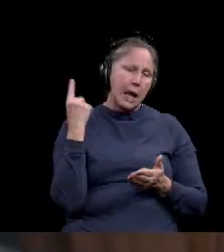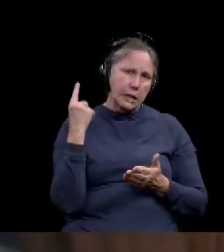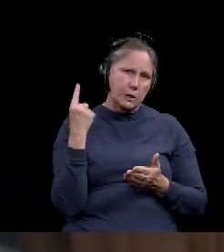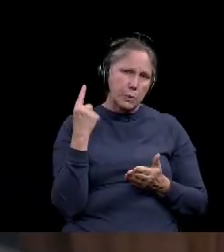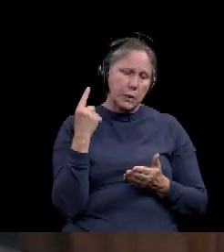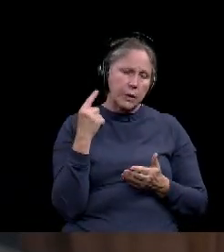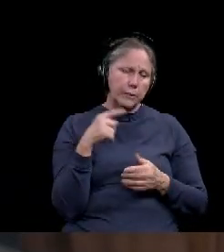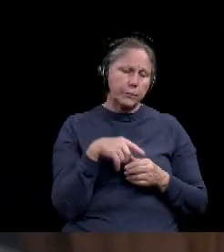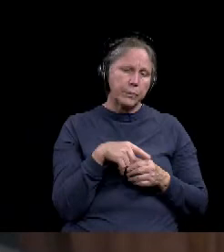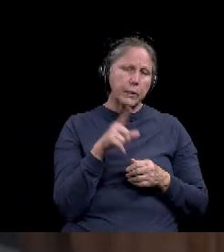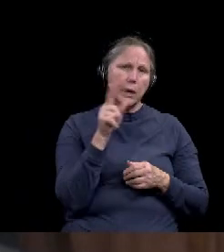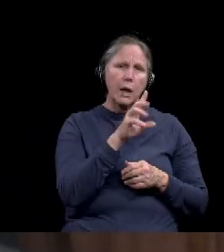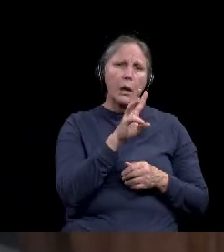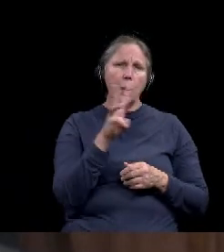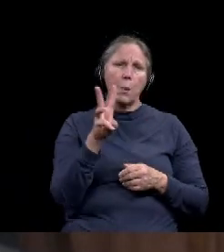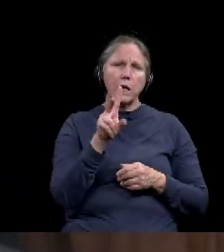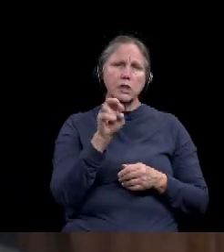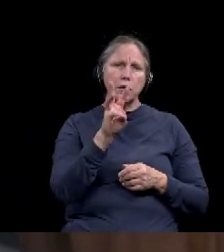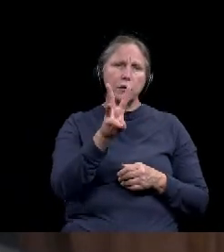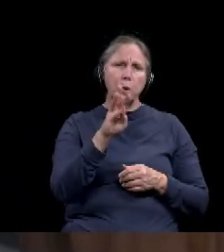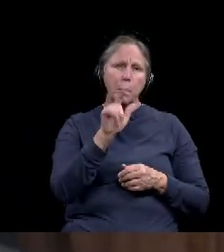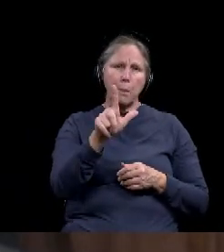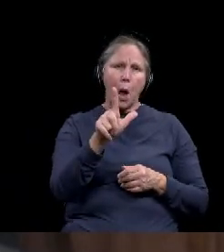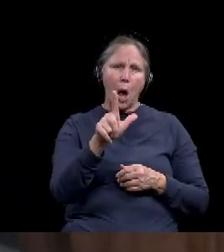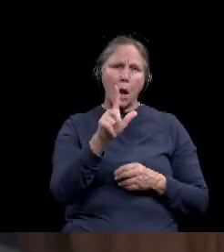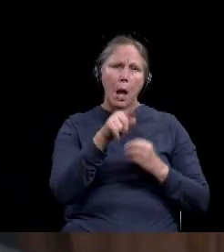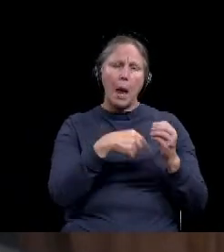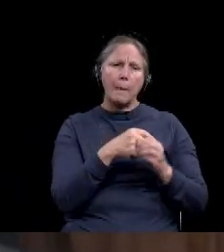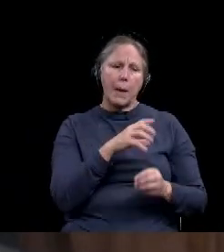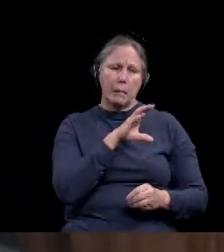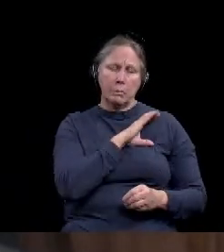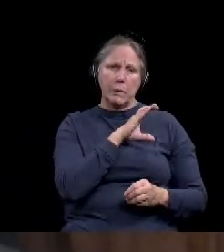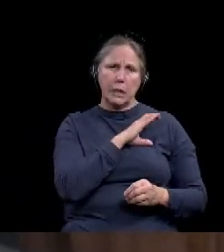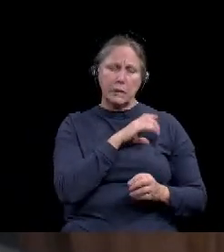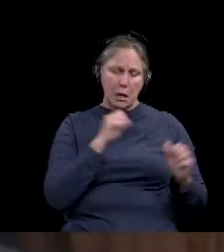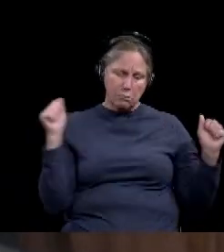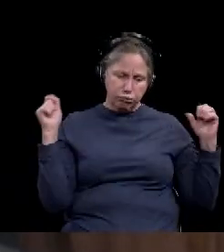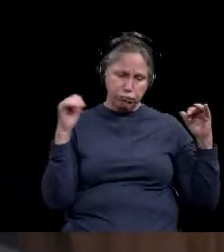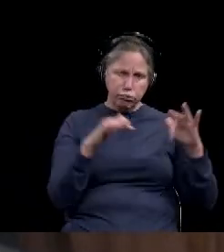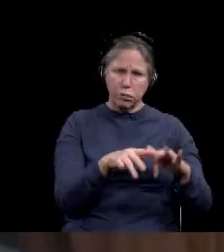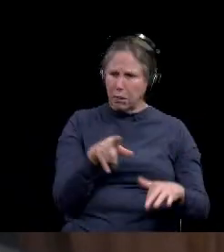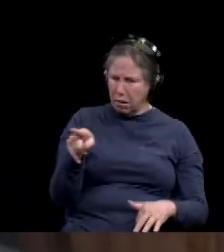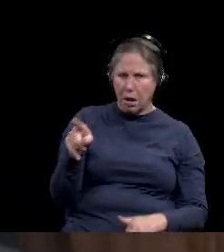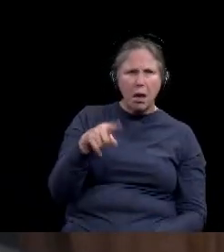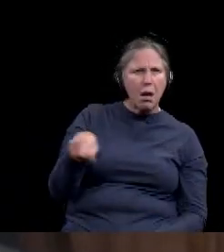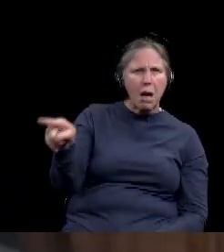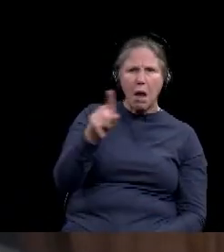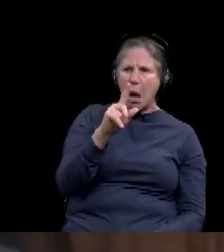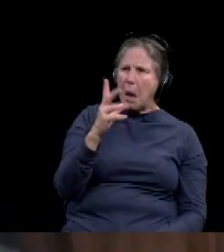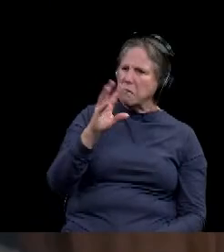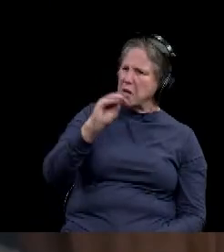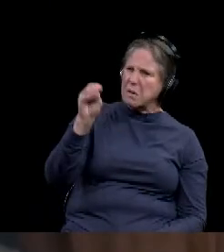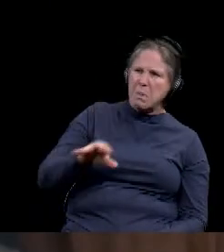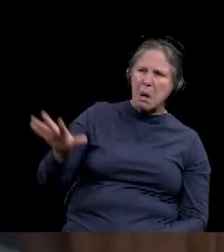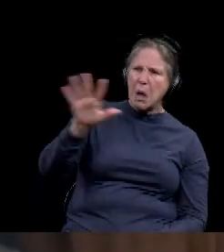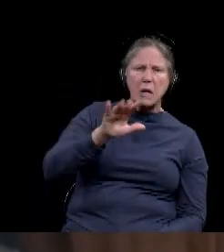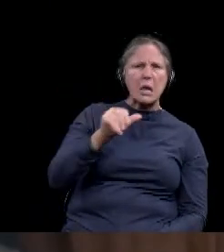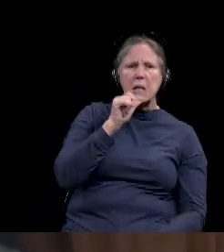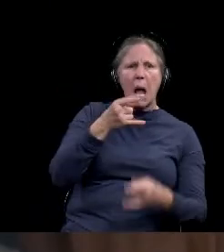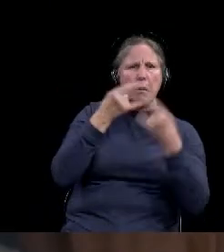large rally at the Westview mall regarding law enforcement and less than half of the people were wearing masks. How is this allowed?